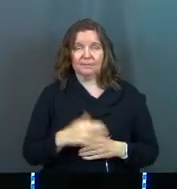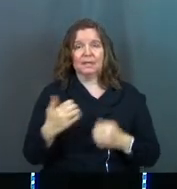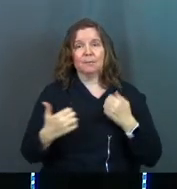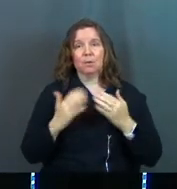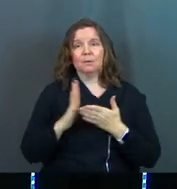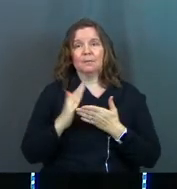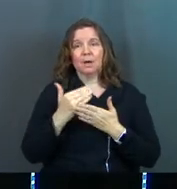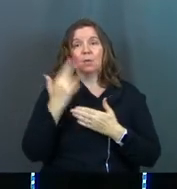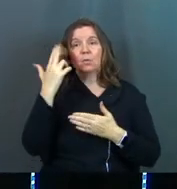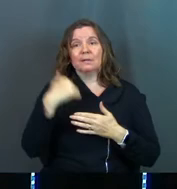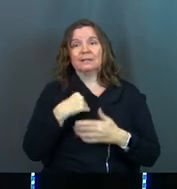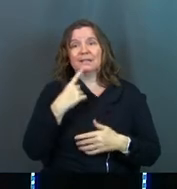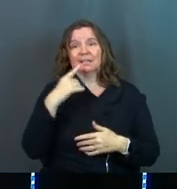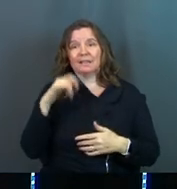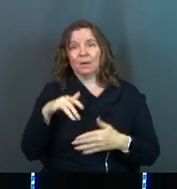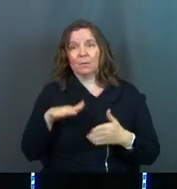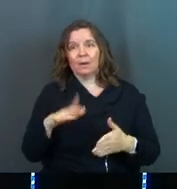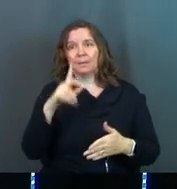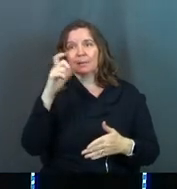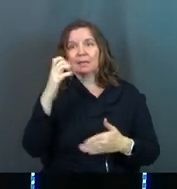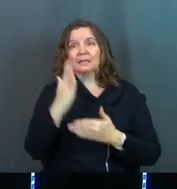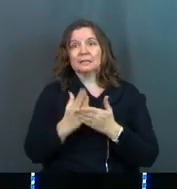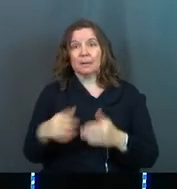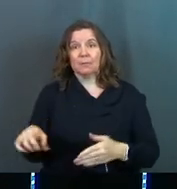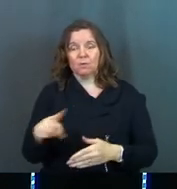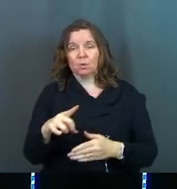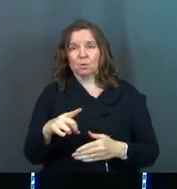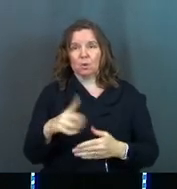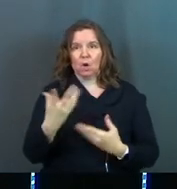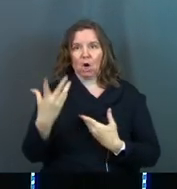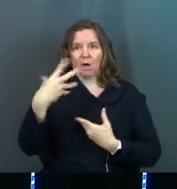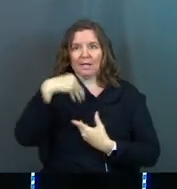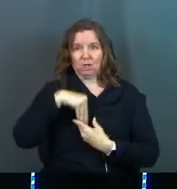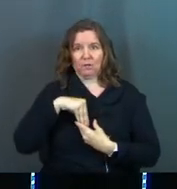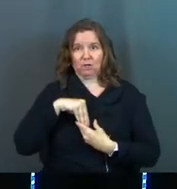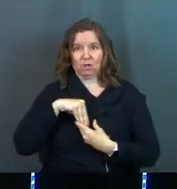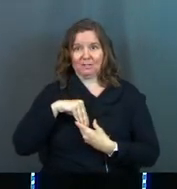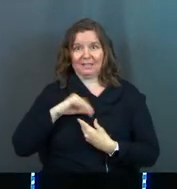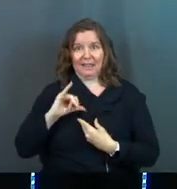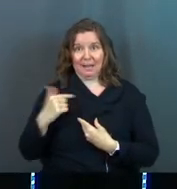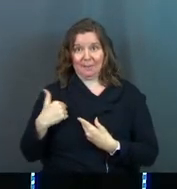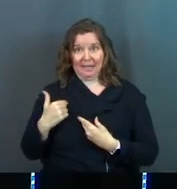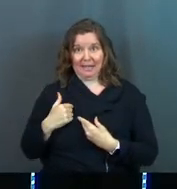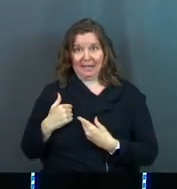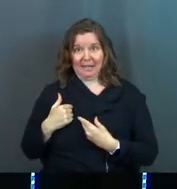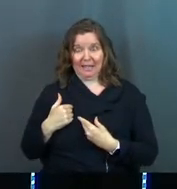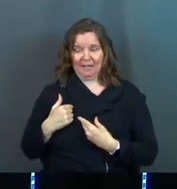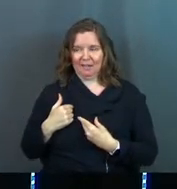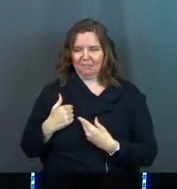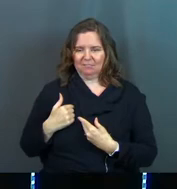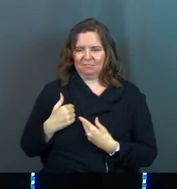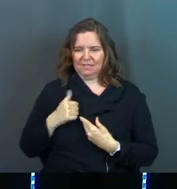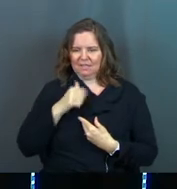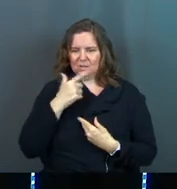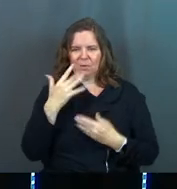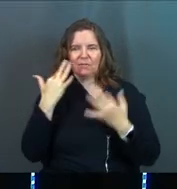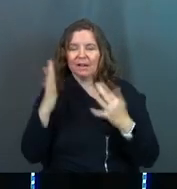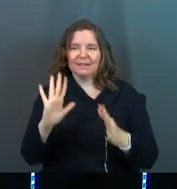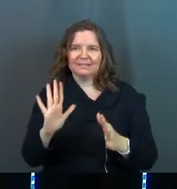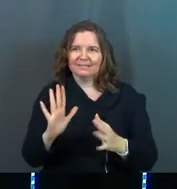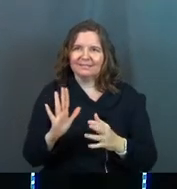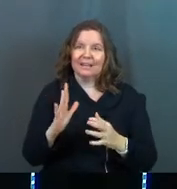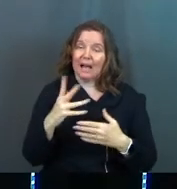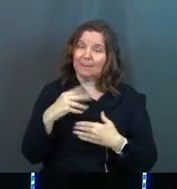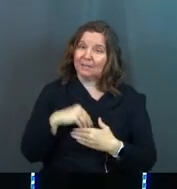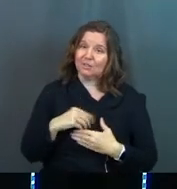Emotional budget. The reason I say it that way is because some of you are introverts like me. You're like, no, you're not an introvert. You're friendly. It's like,